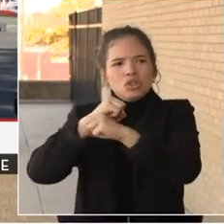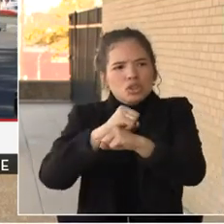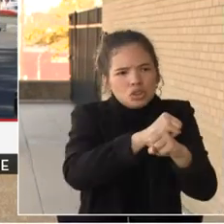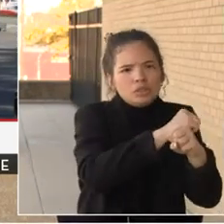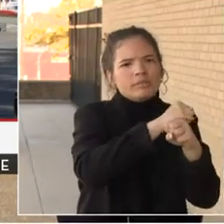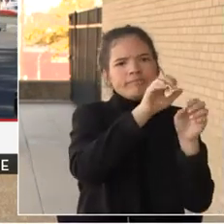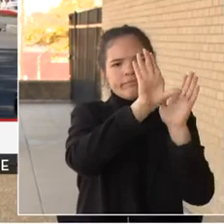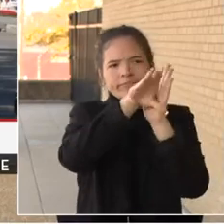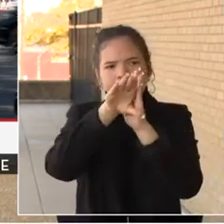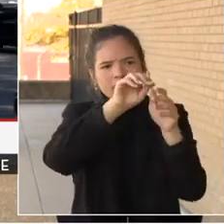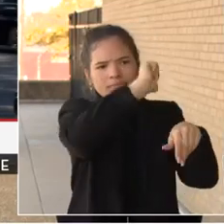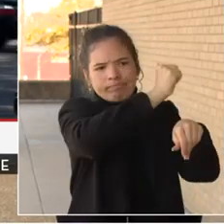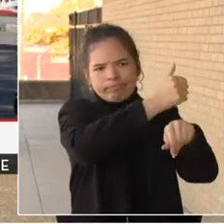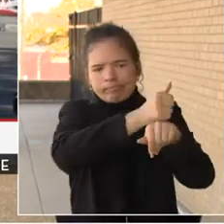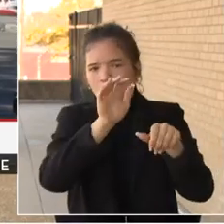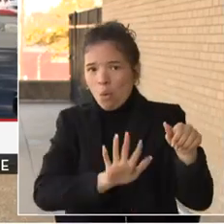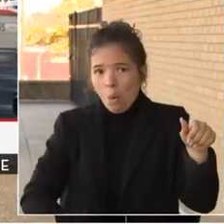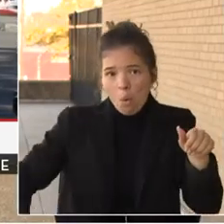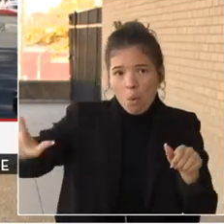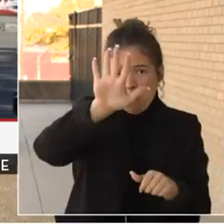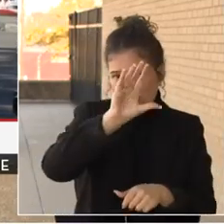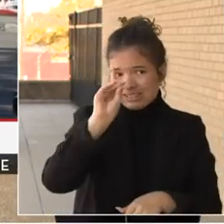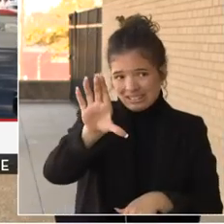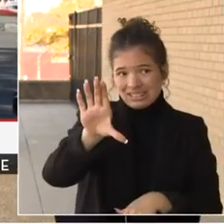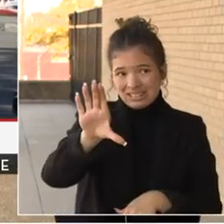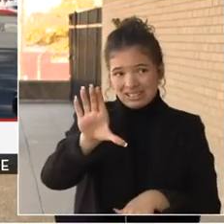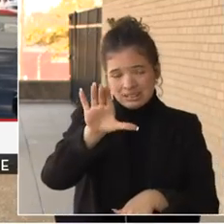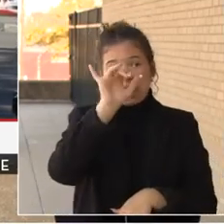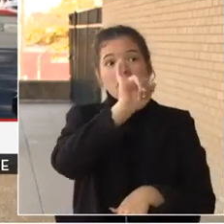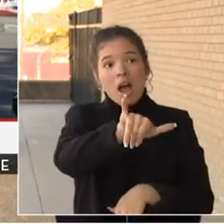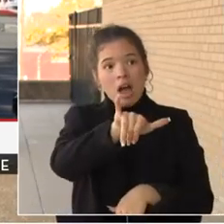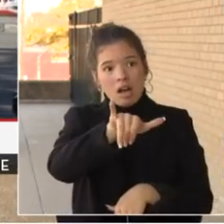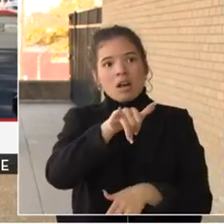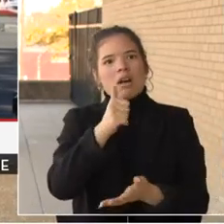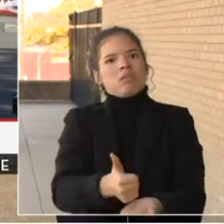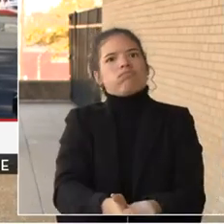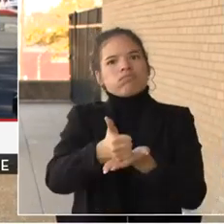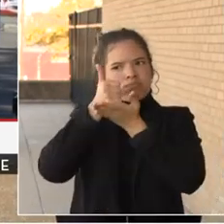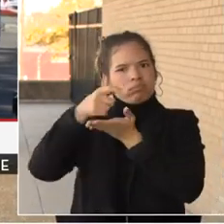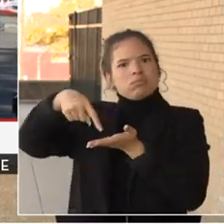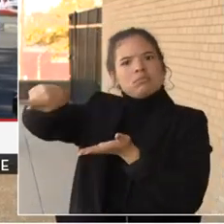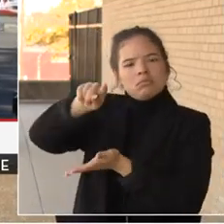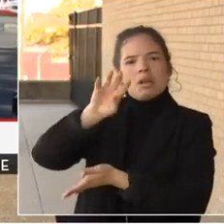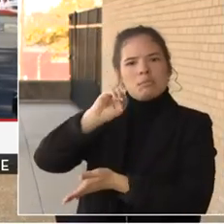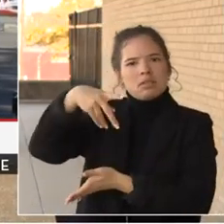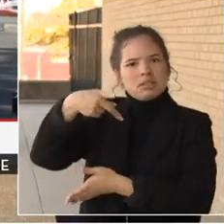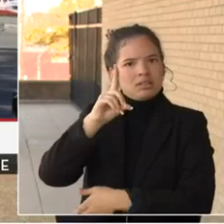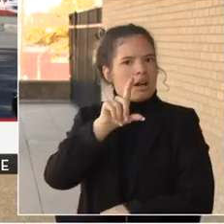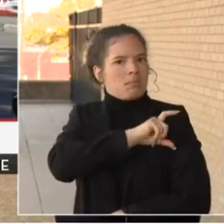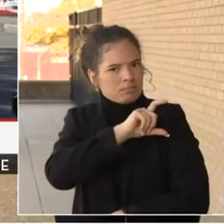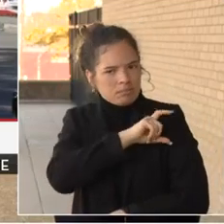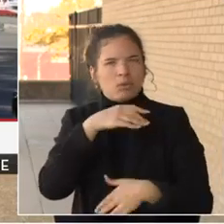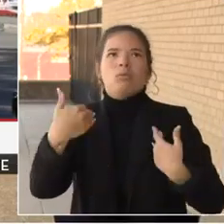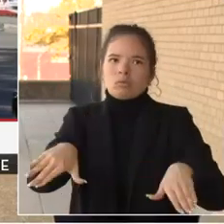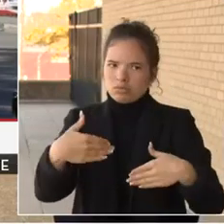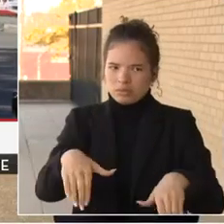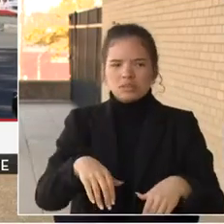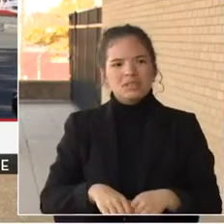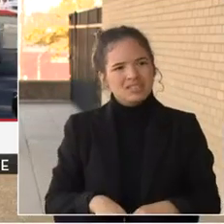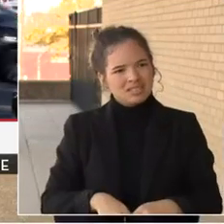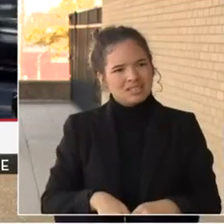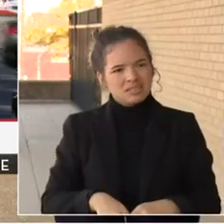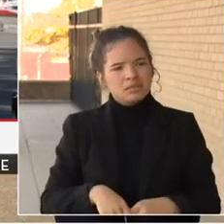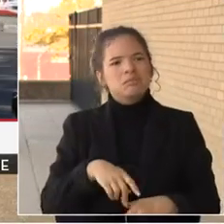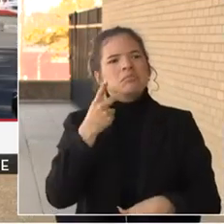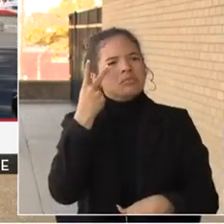in a wide range of NPD investigations. So if you're interested, please visit obsjg